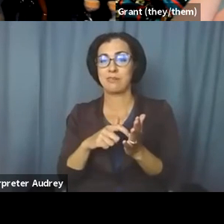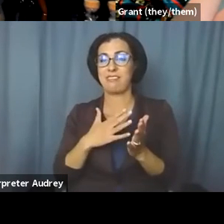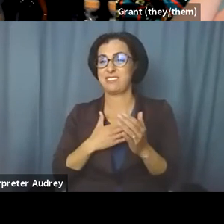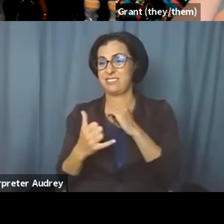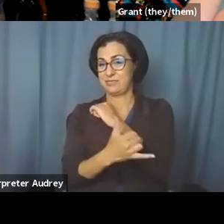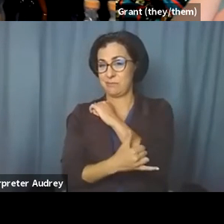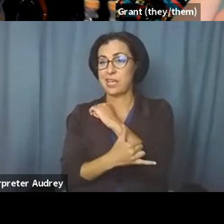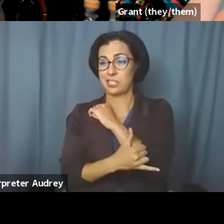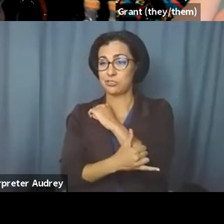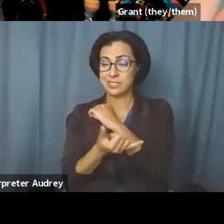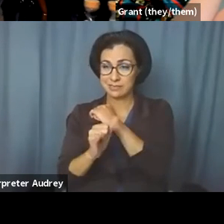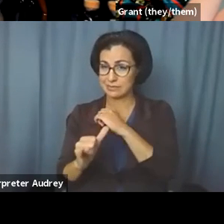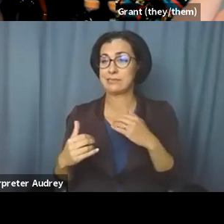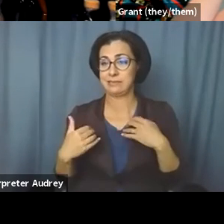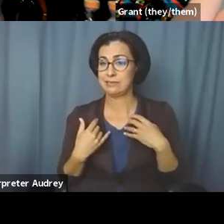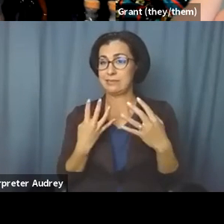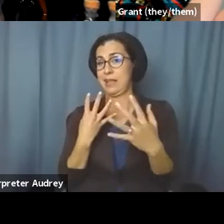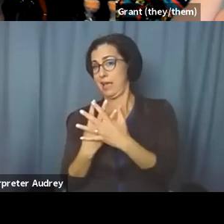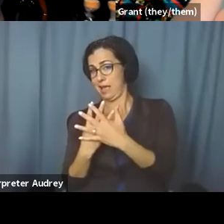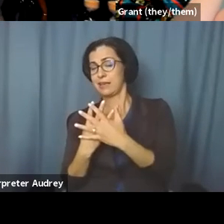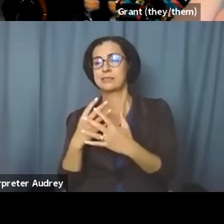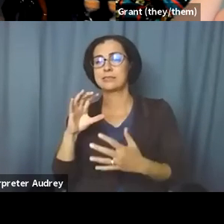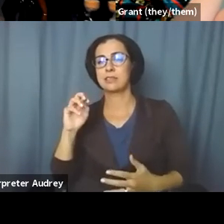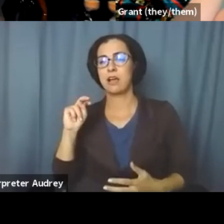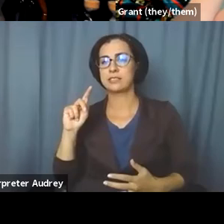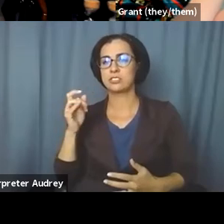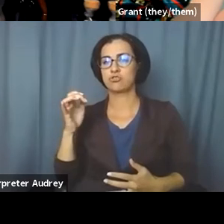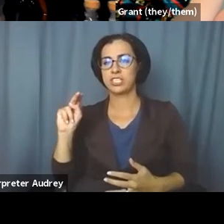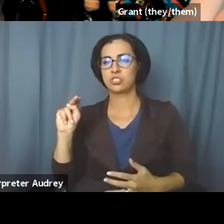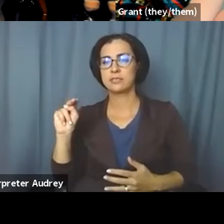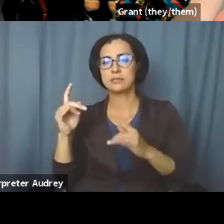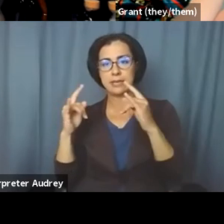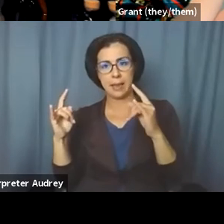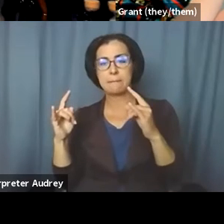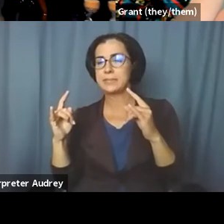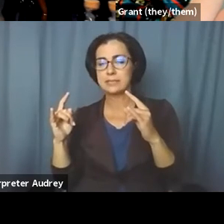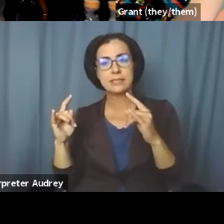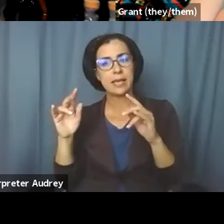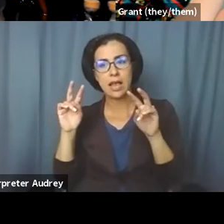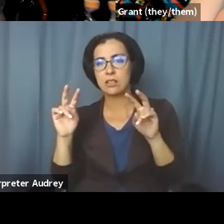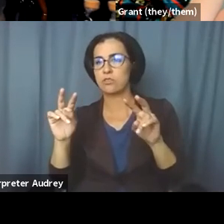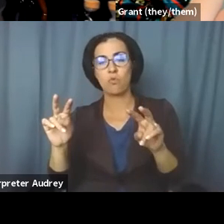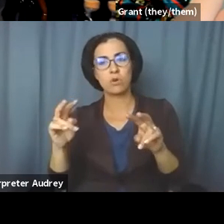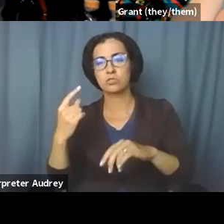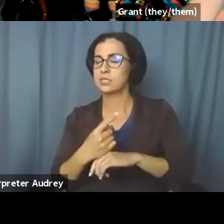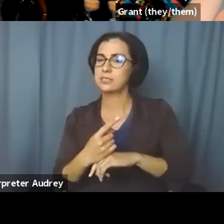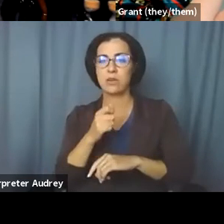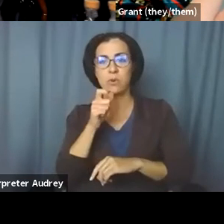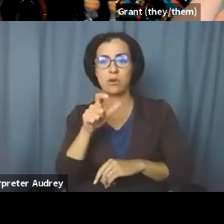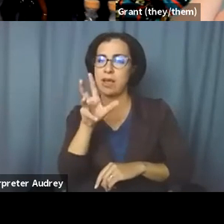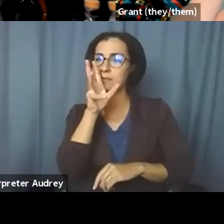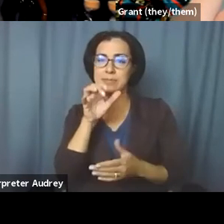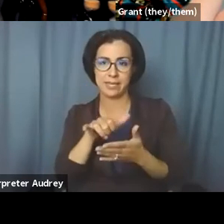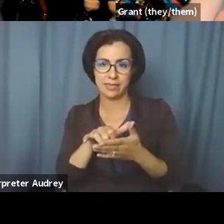that has concentration camps. And I look forward to the day when I do not have to say that out loud when I introduce myself.